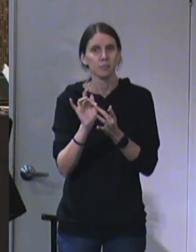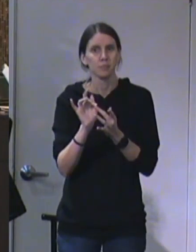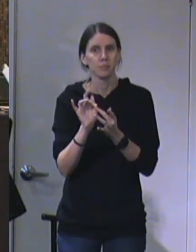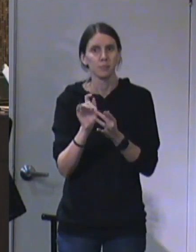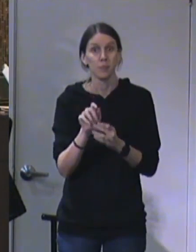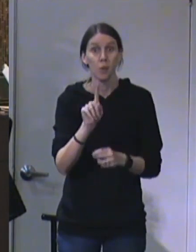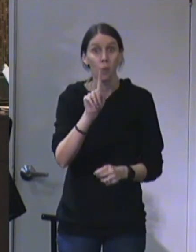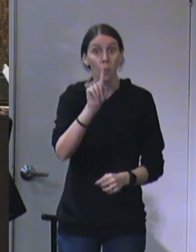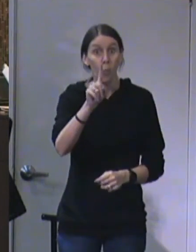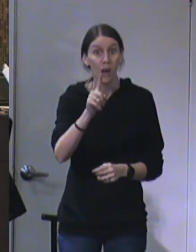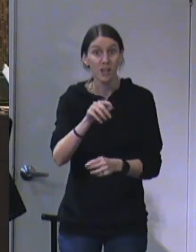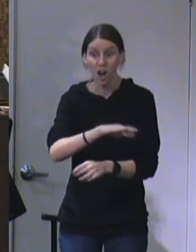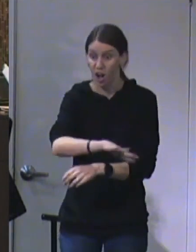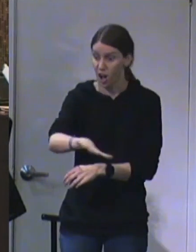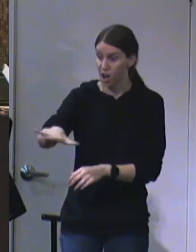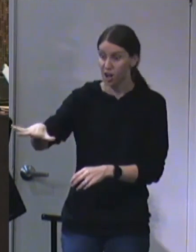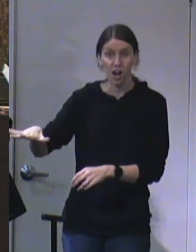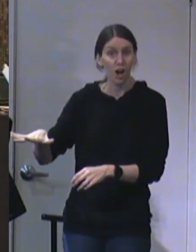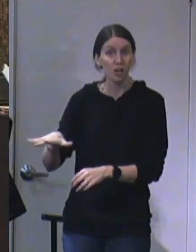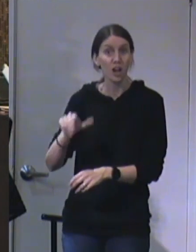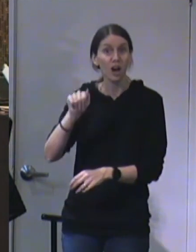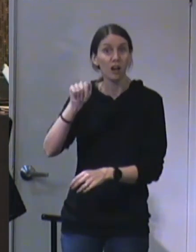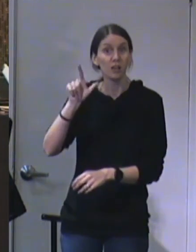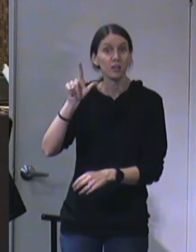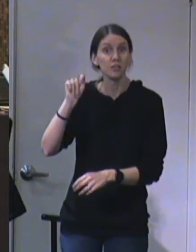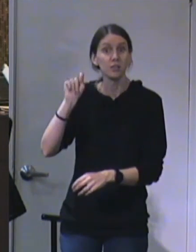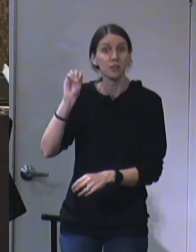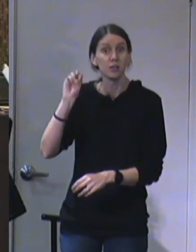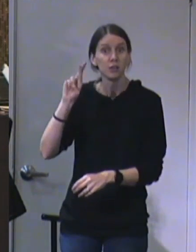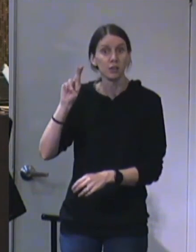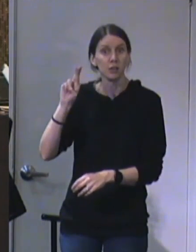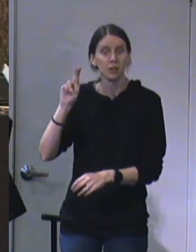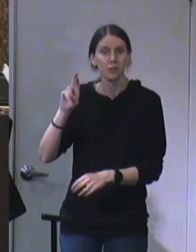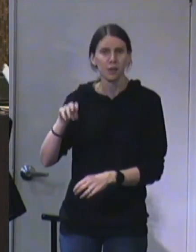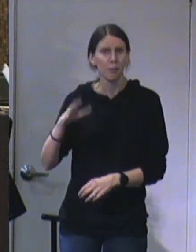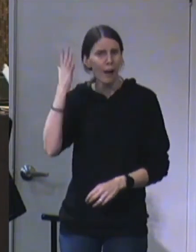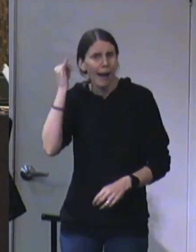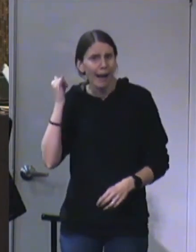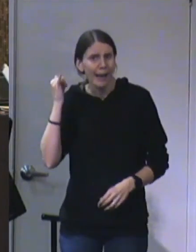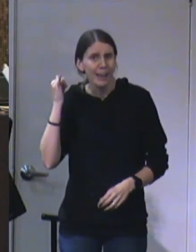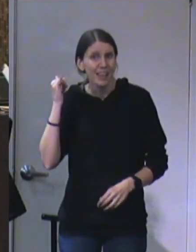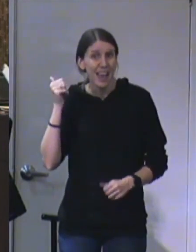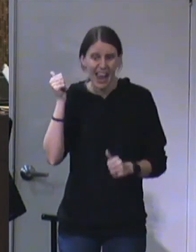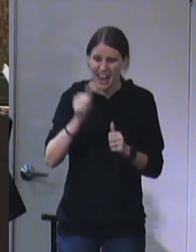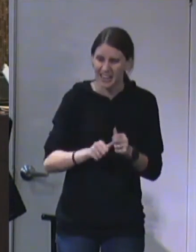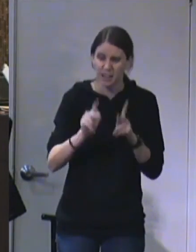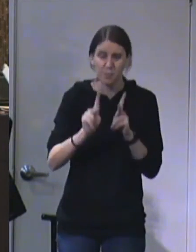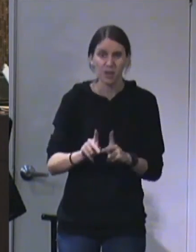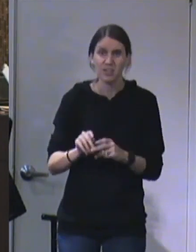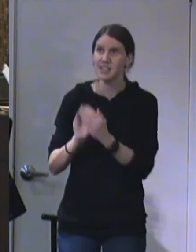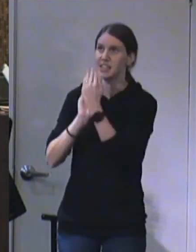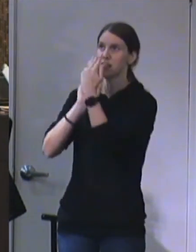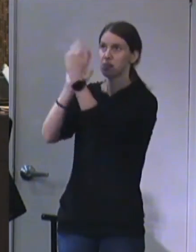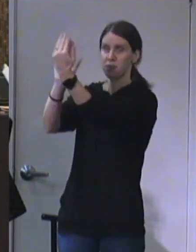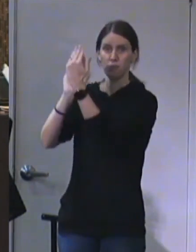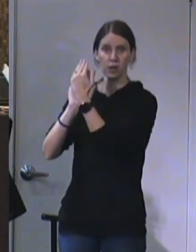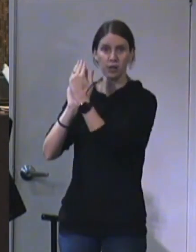there's still an altar. Why? Because anyone who needs access to God